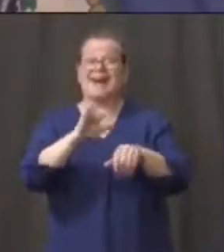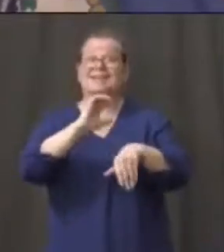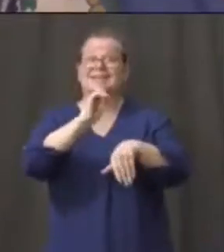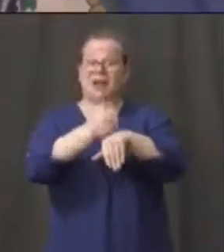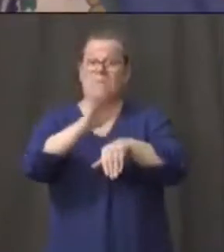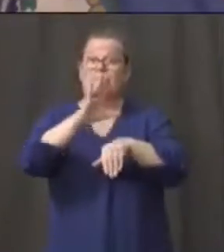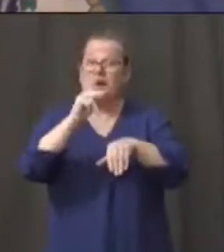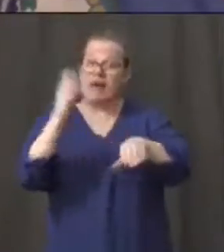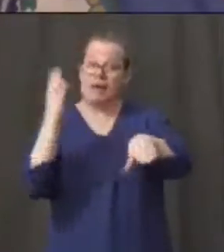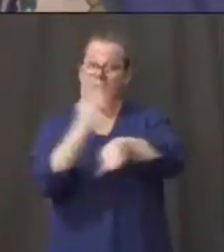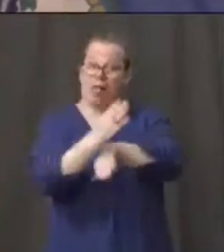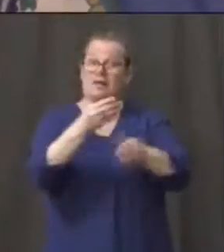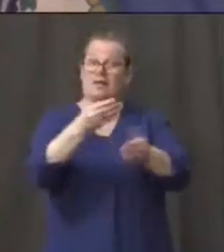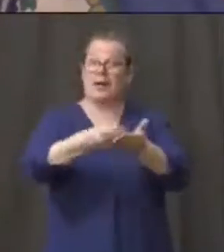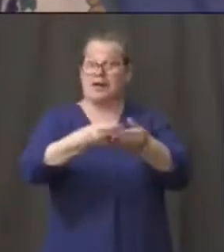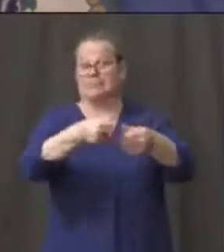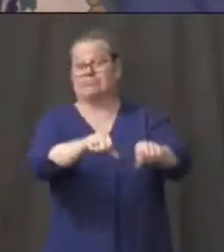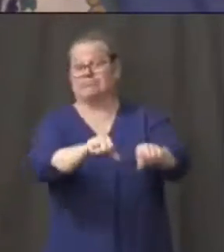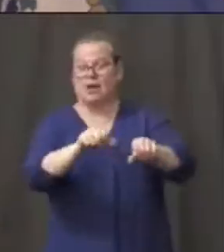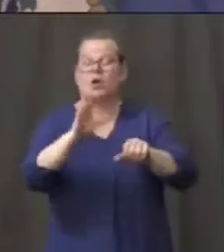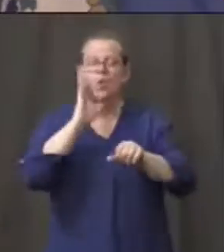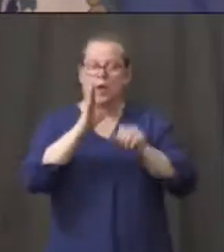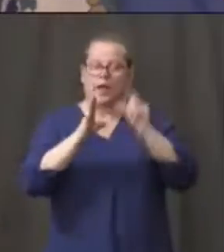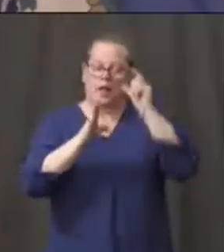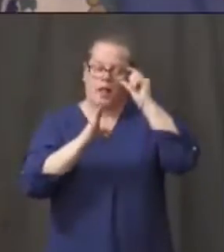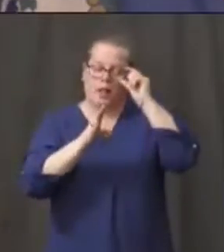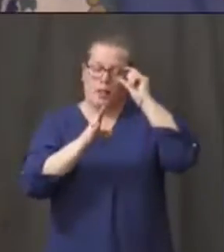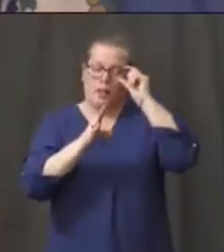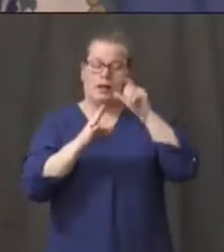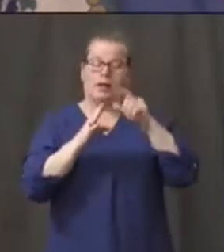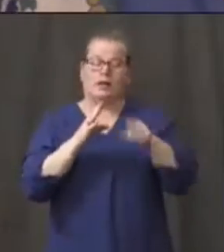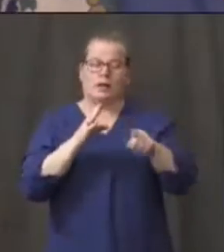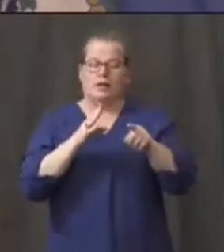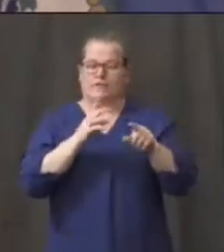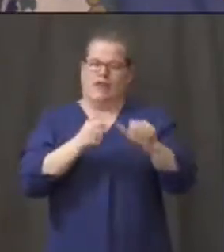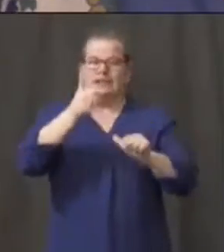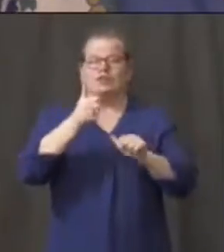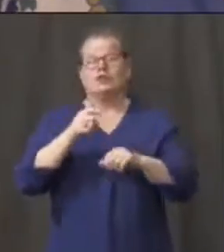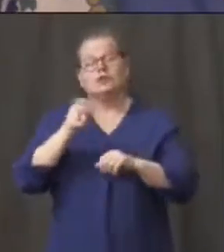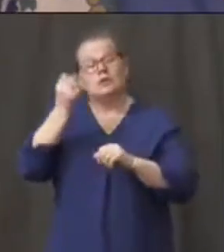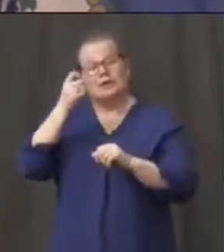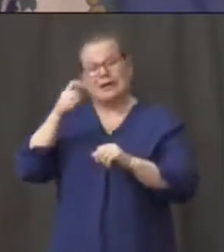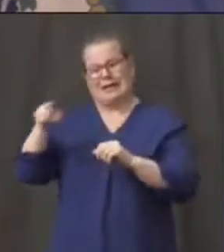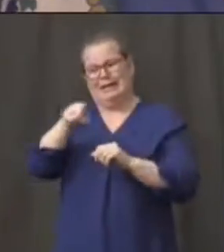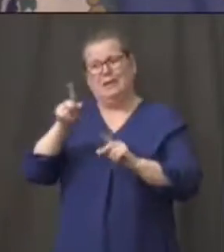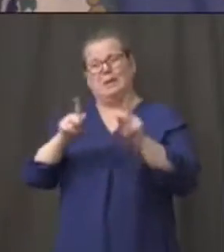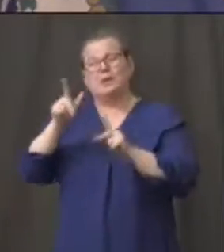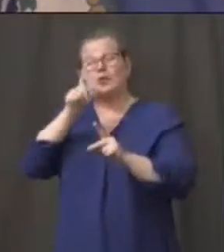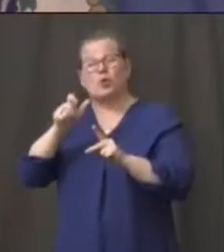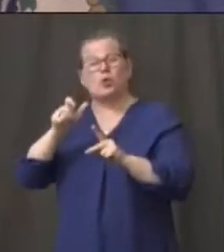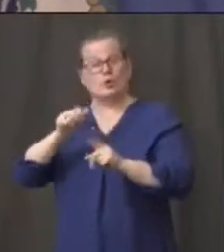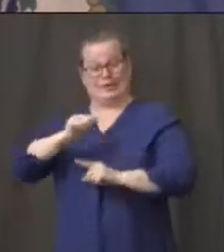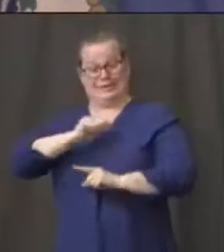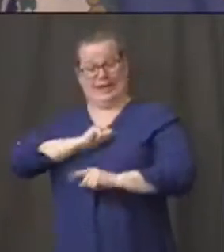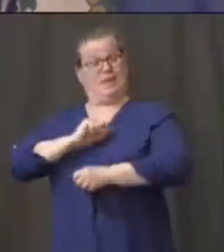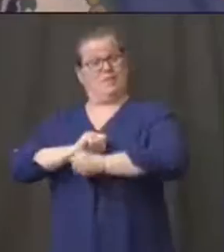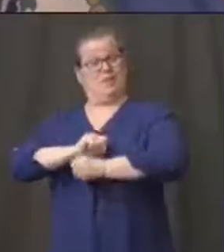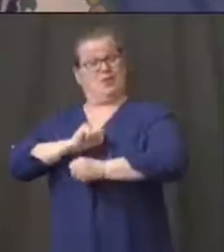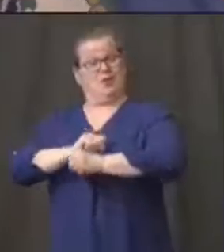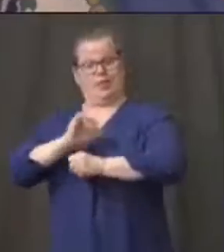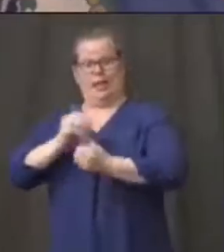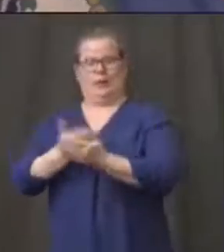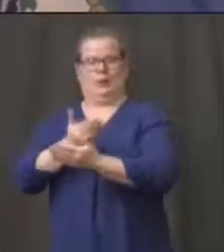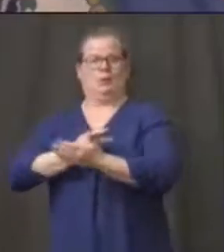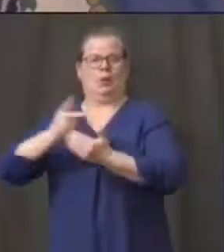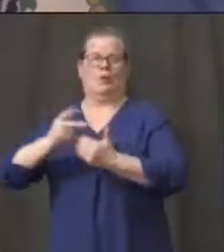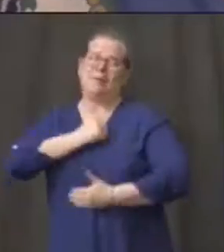those folks who are self-employed, the so-called gig economy, that's a brand new program. So that those people will take a little bit